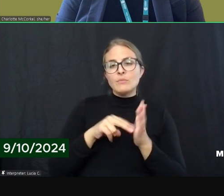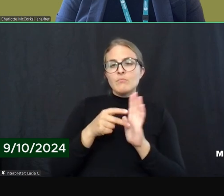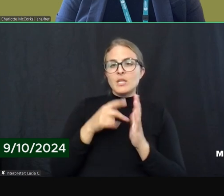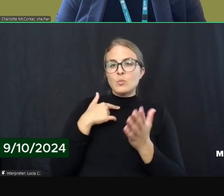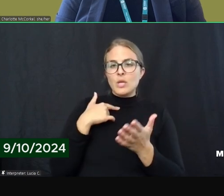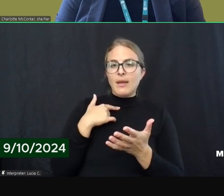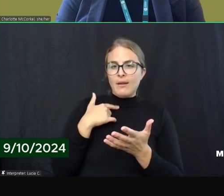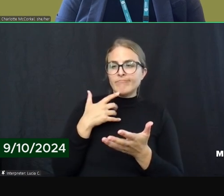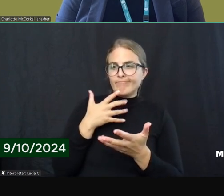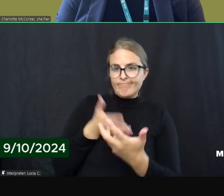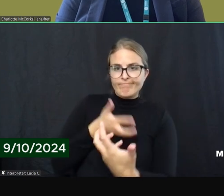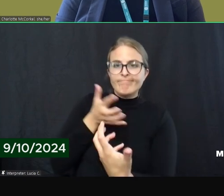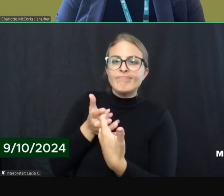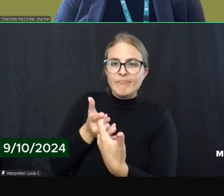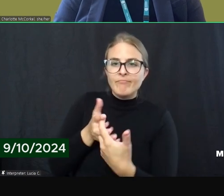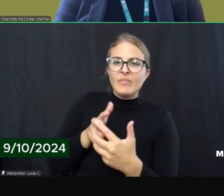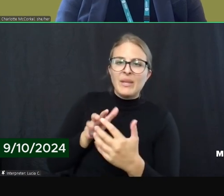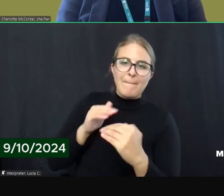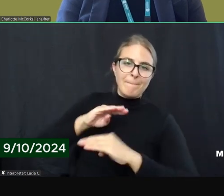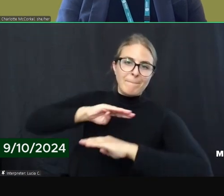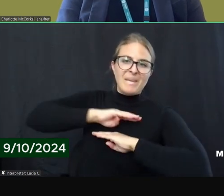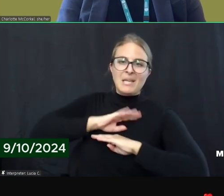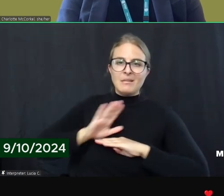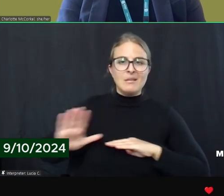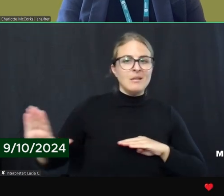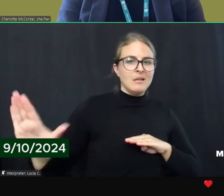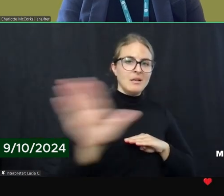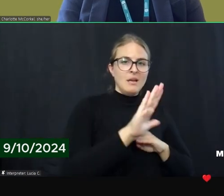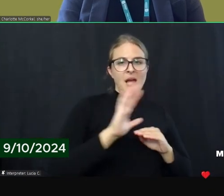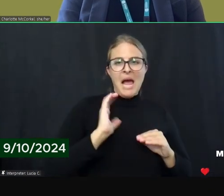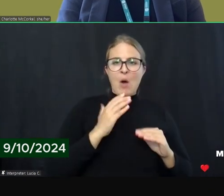unique populations in our community.